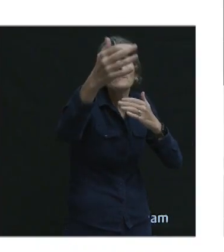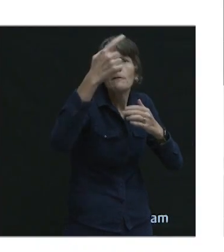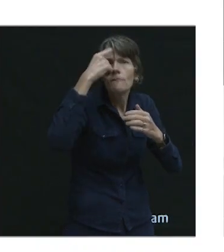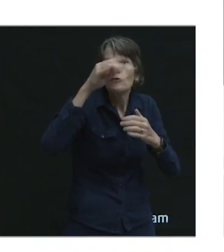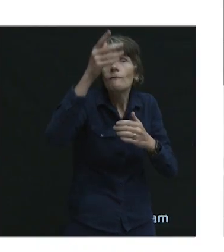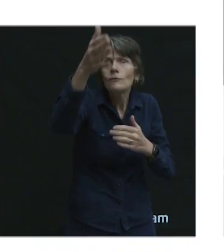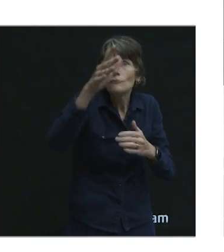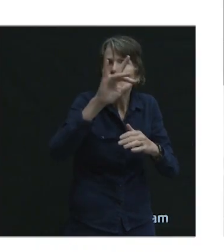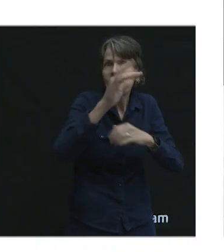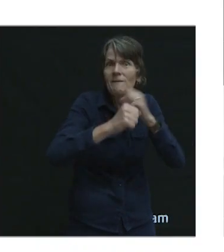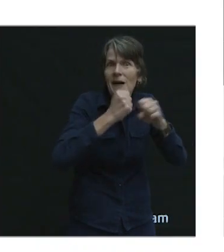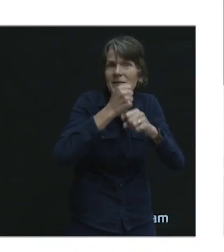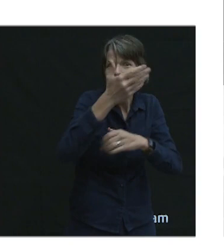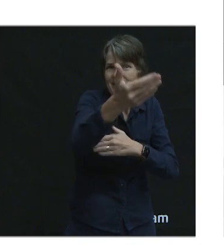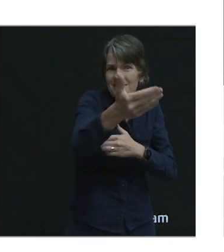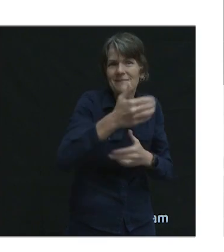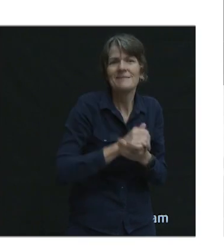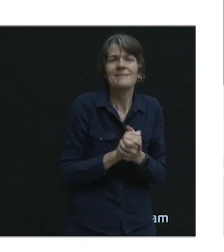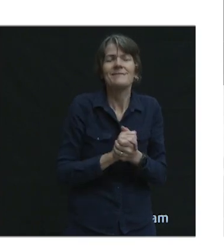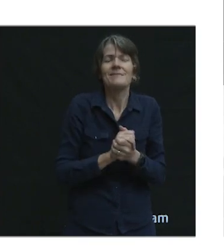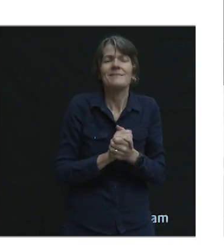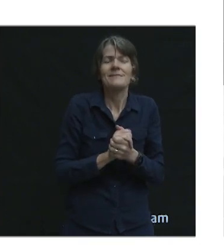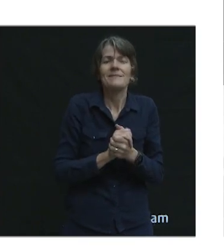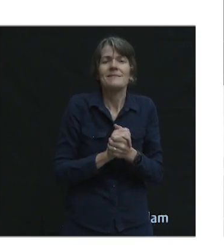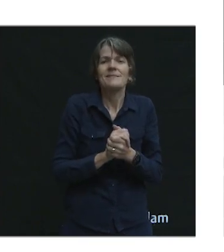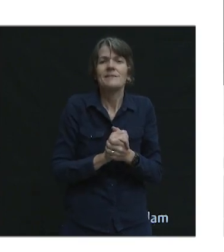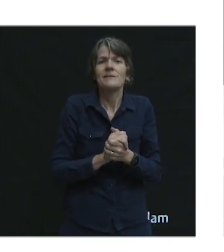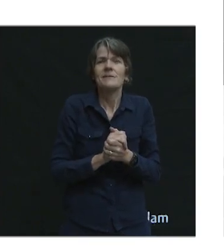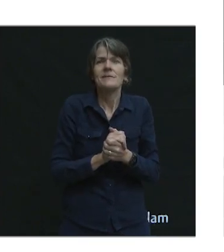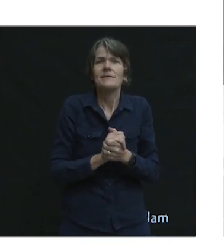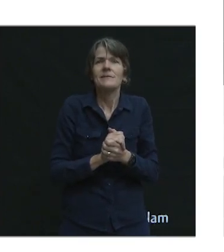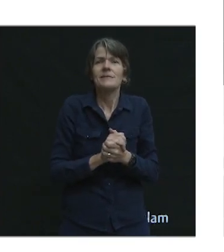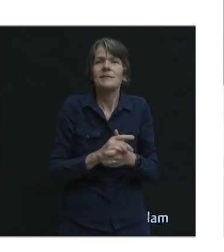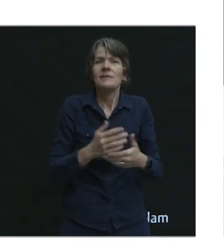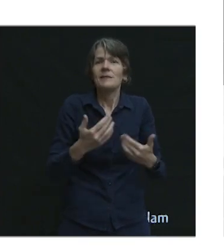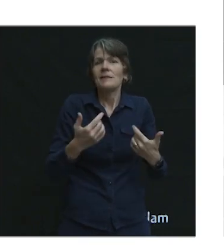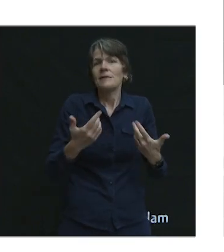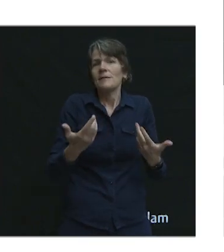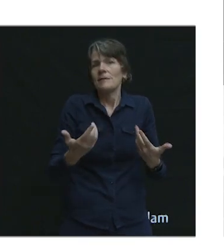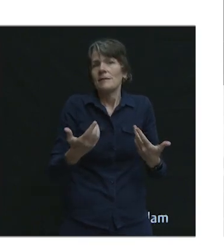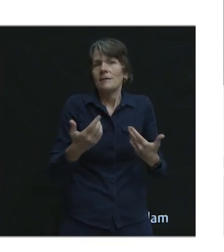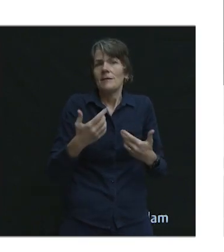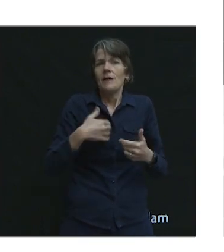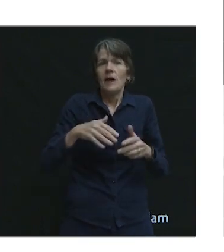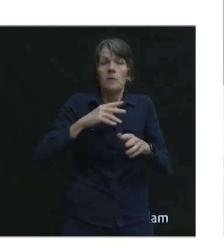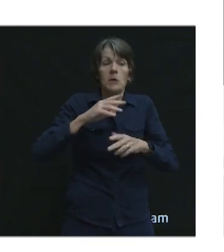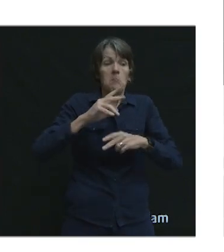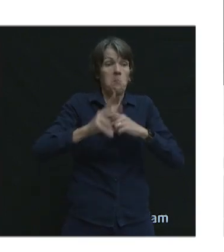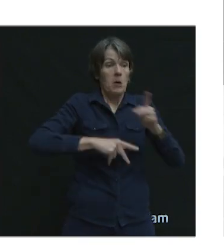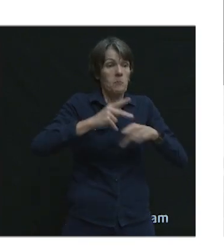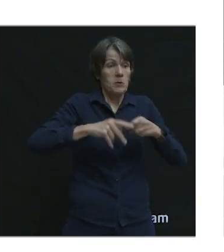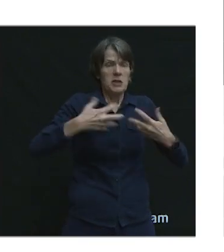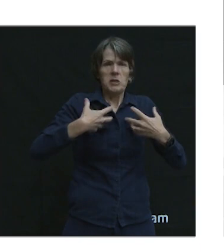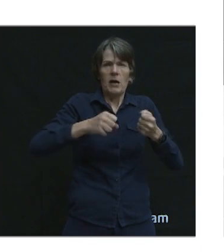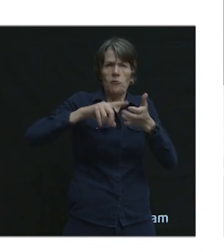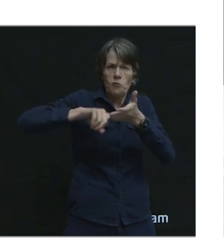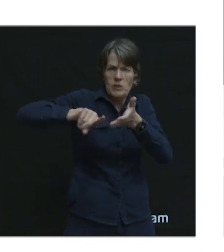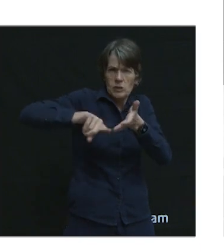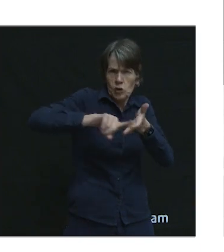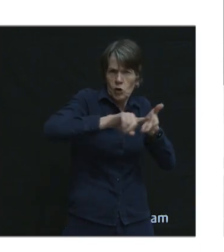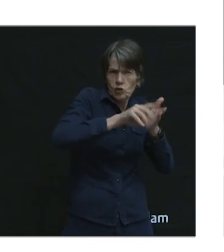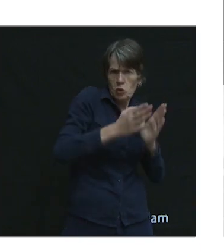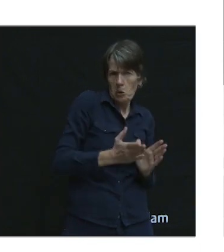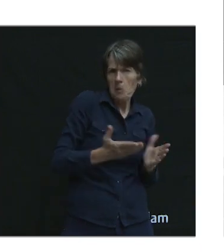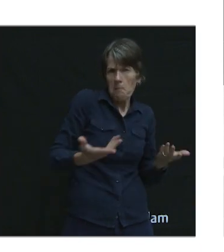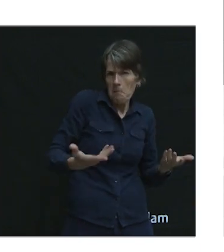we need to be 25 years from now. I'm an epidemiologist or a population health researcher. The starting point for sort